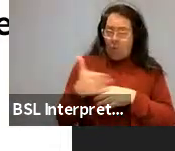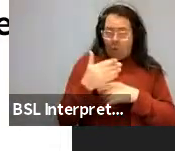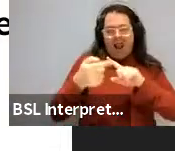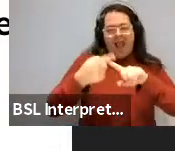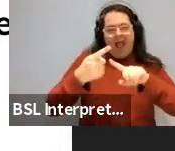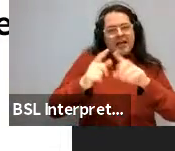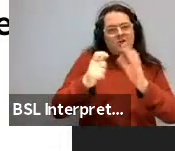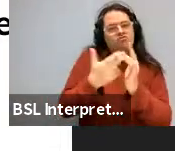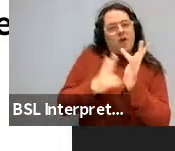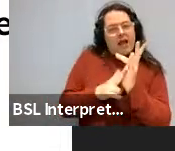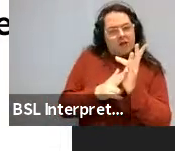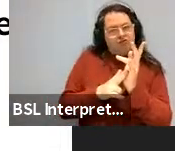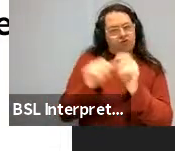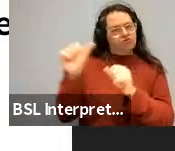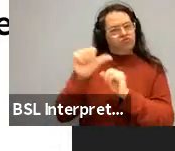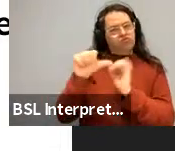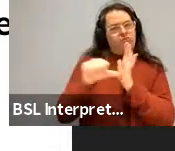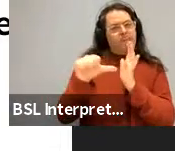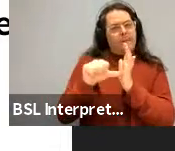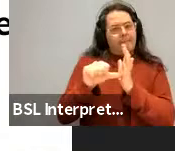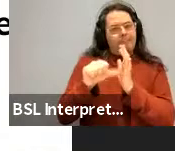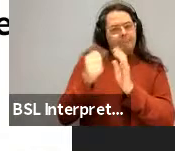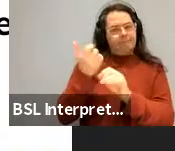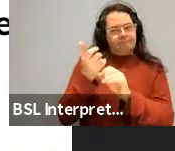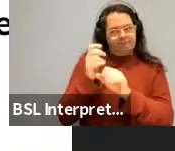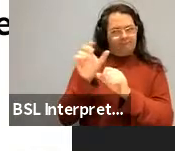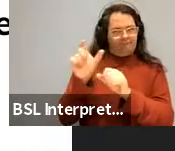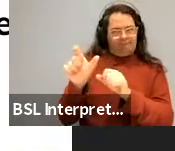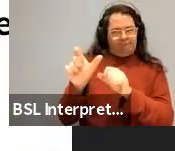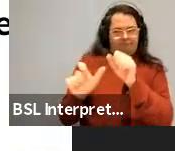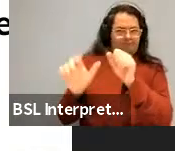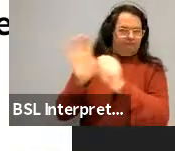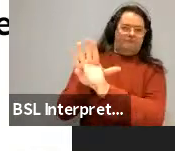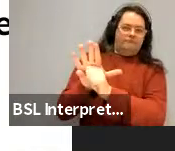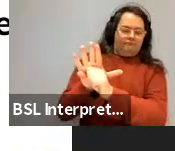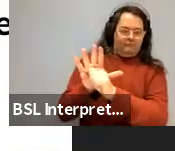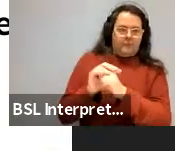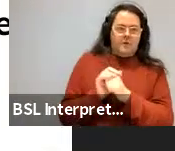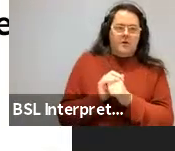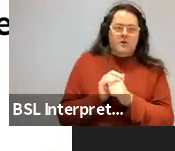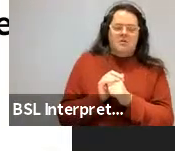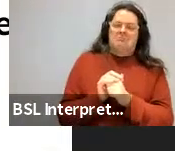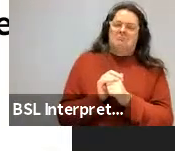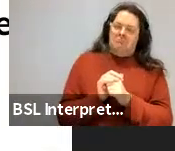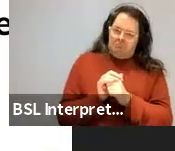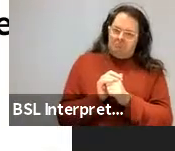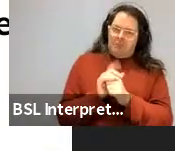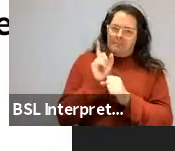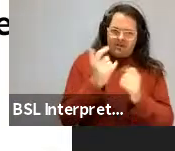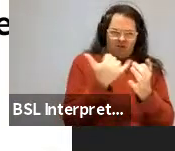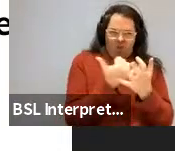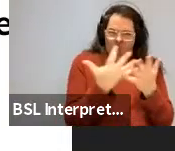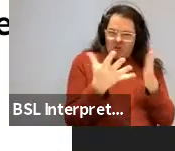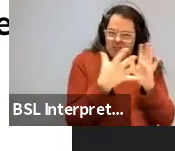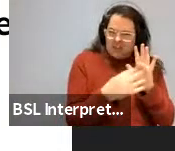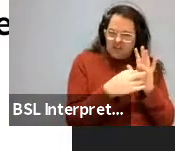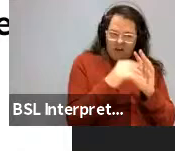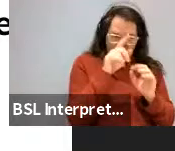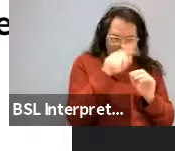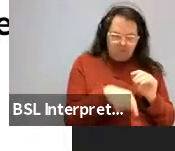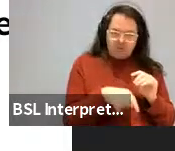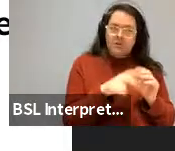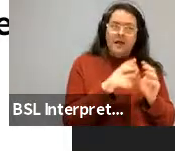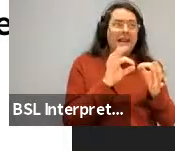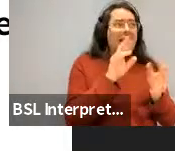in, um, in the minimalist tradition here. Um, it turns out though, there's lots of attested examples in naturally